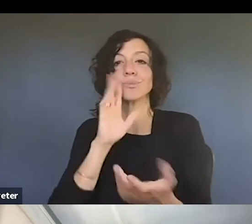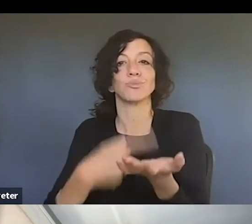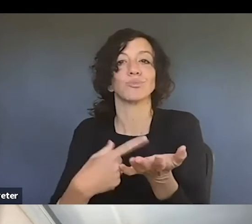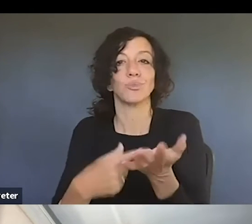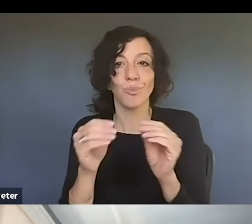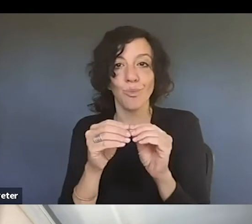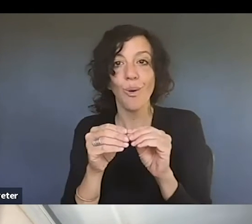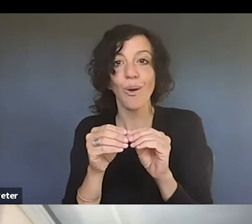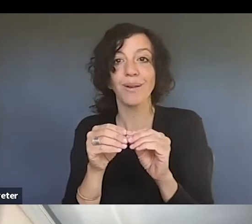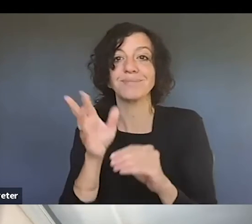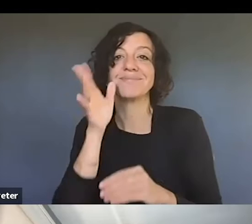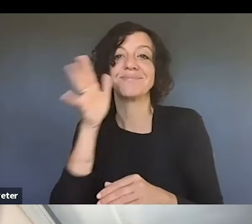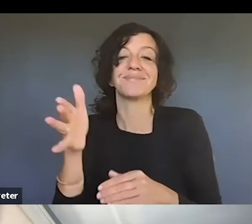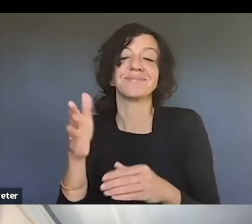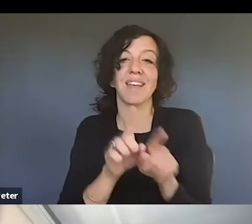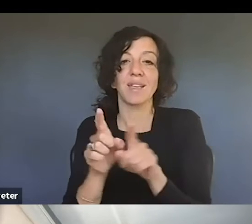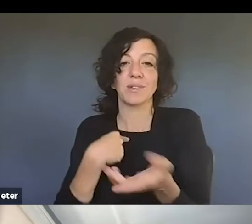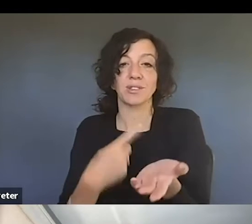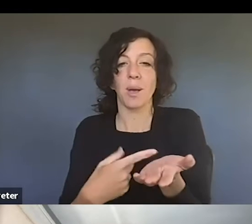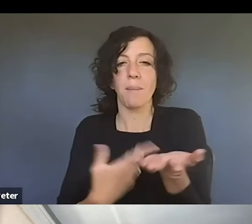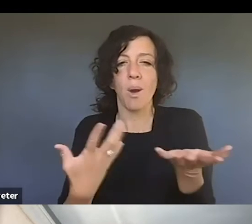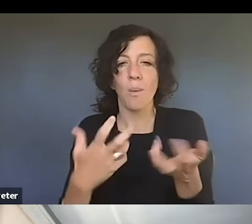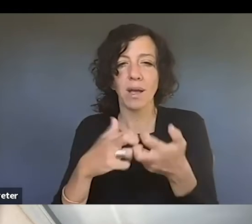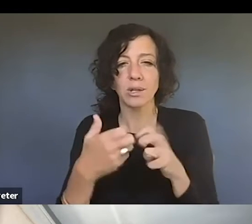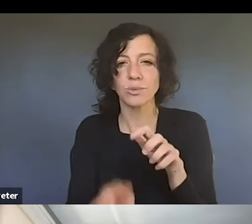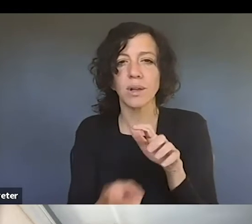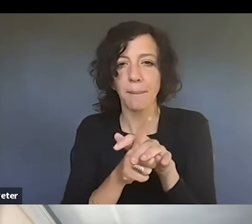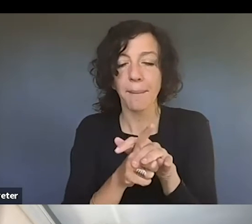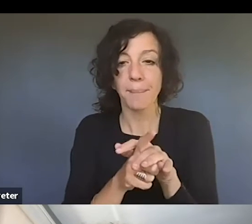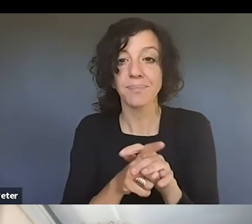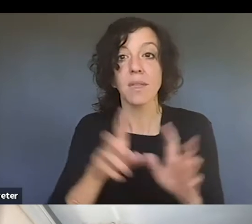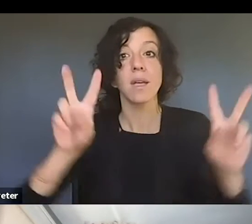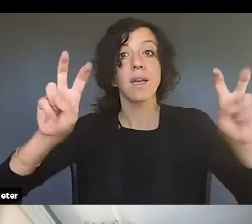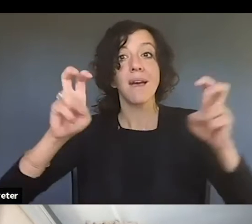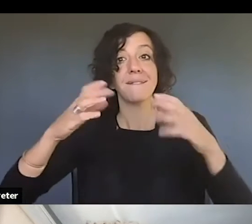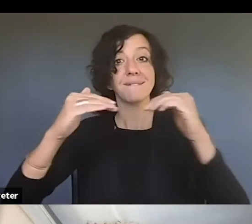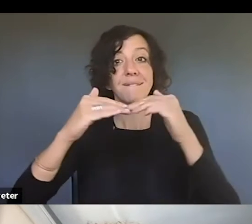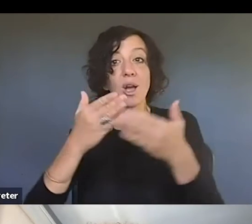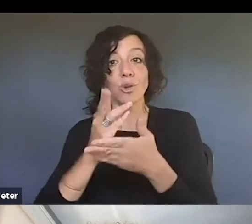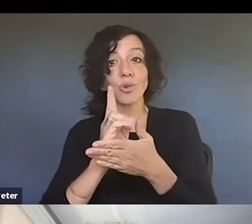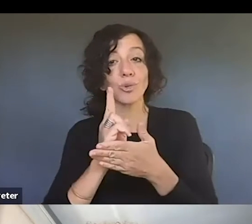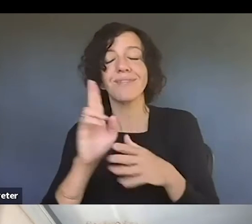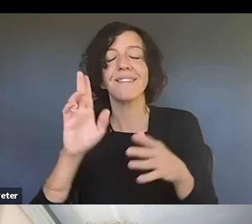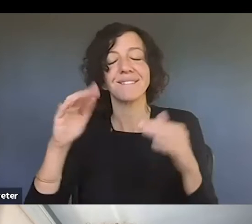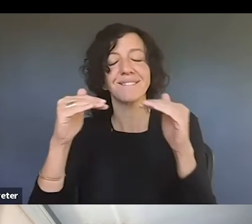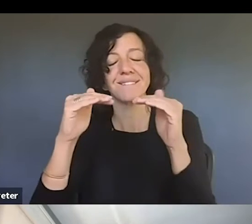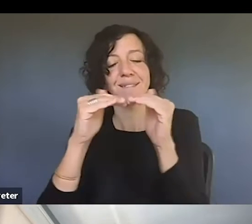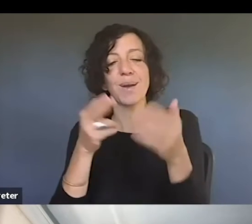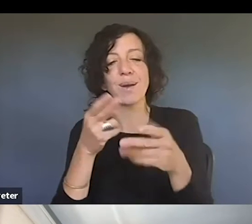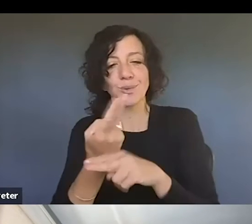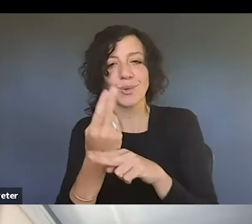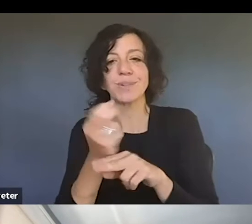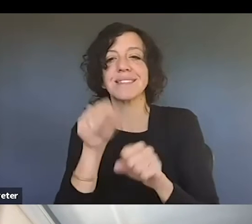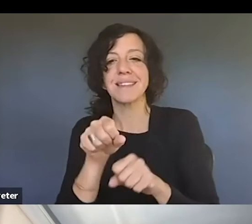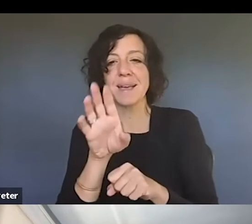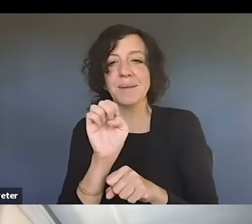our work with artists. Um, and fair use can be your friend. Um, and fair use can also, I suppose, be your